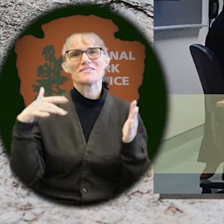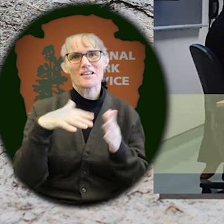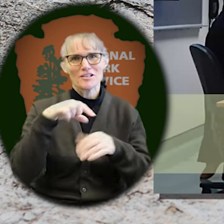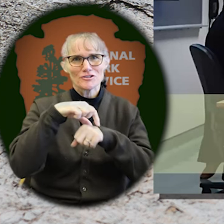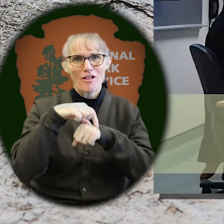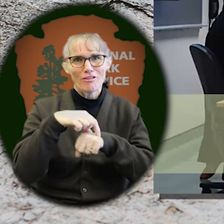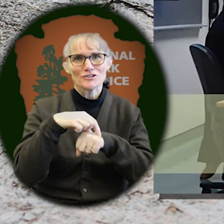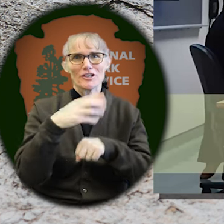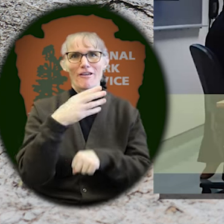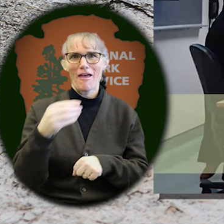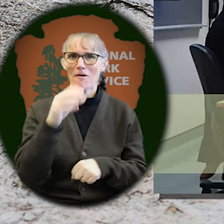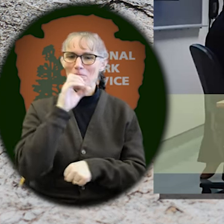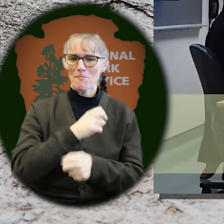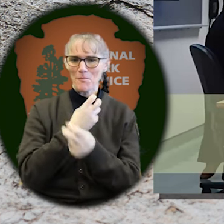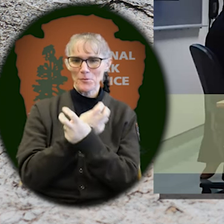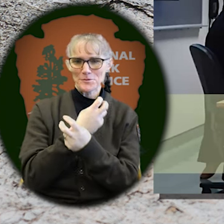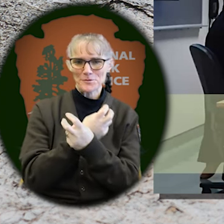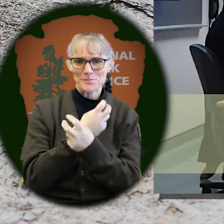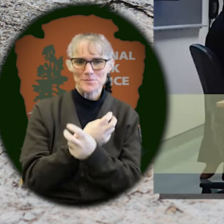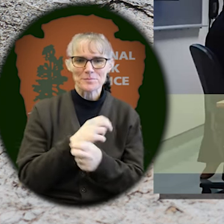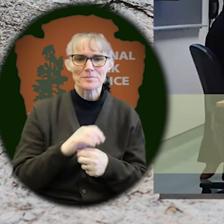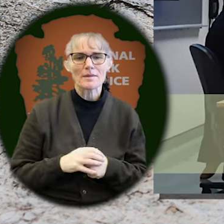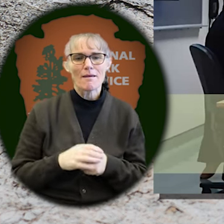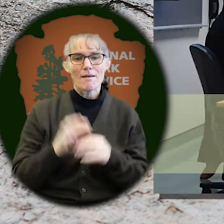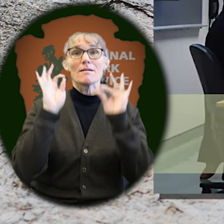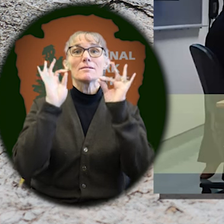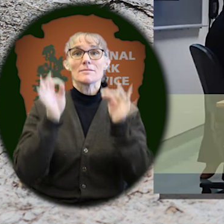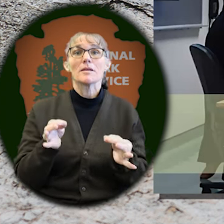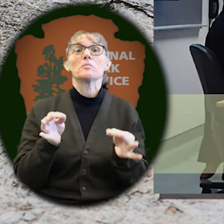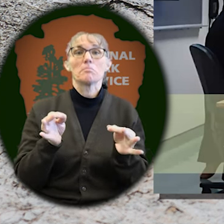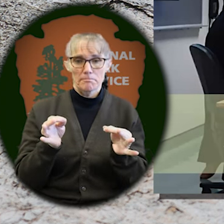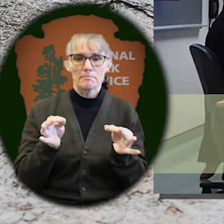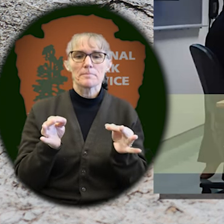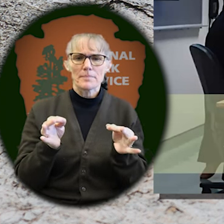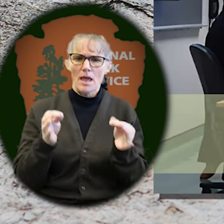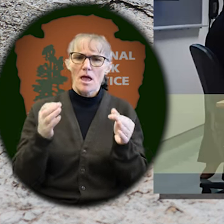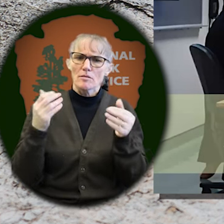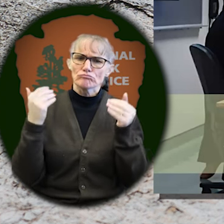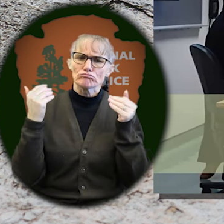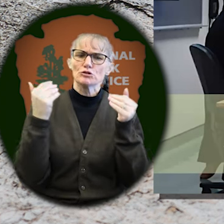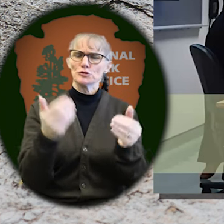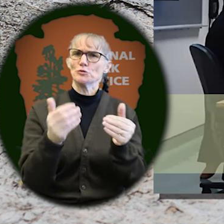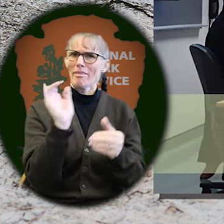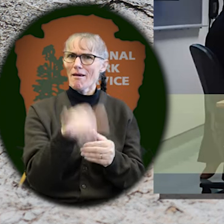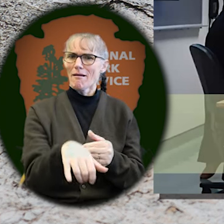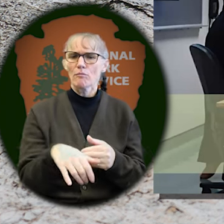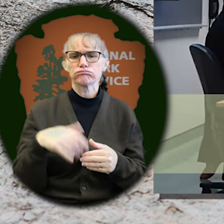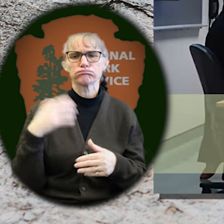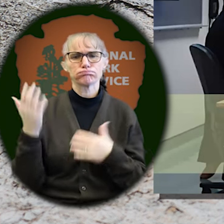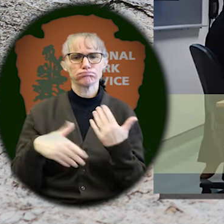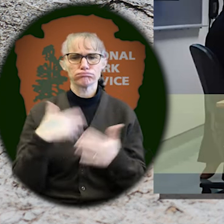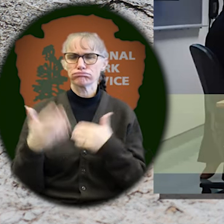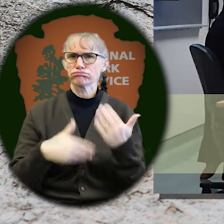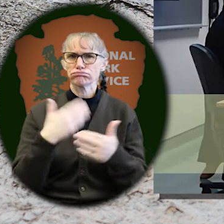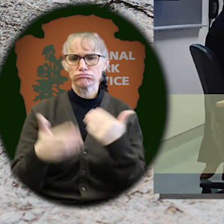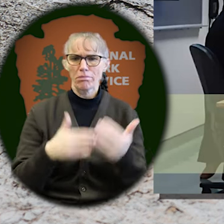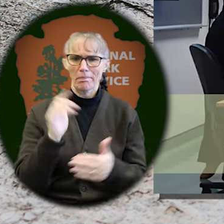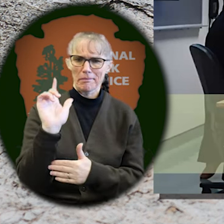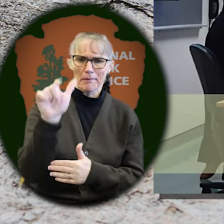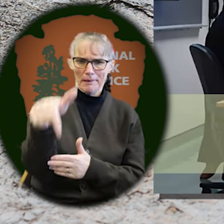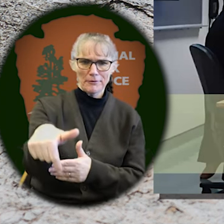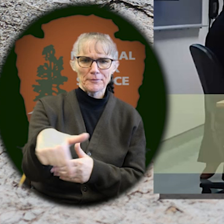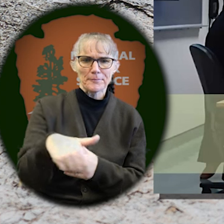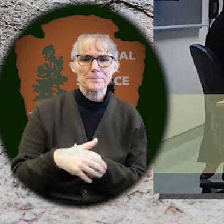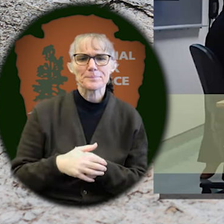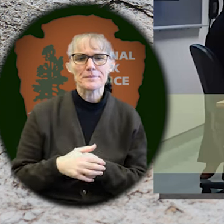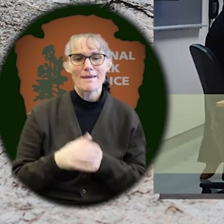geology and paleontology. And so I decided to pursue it. And so fast forward many